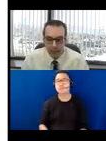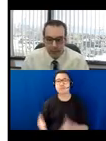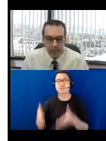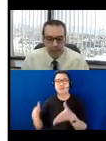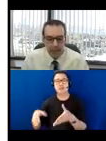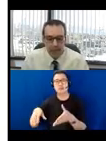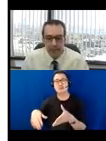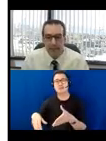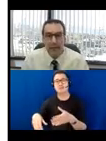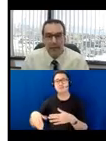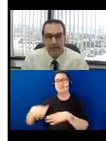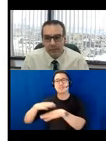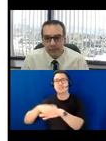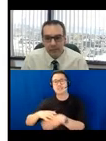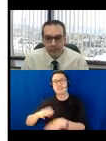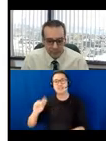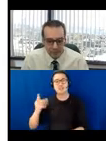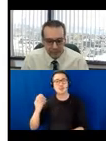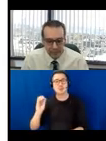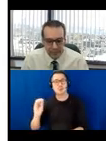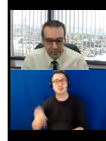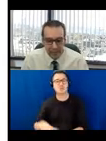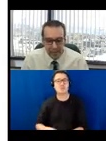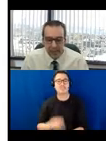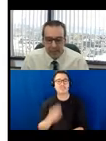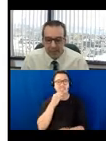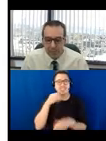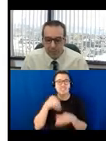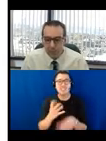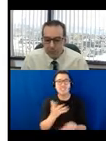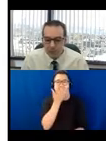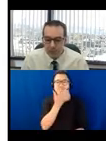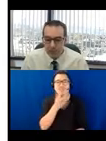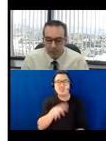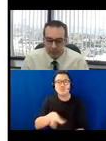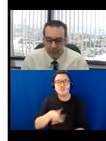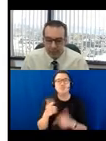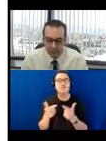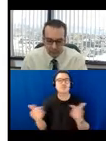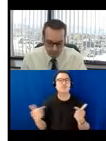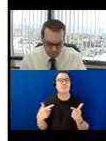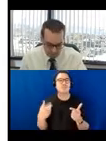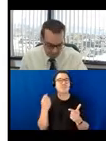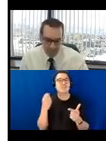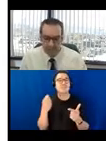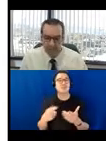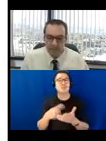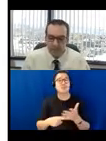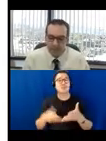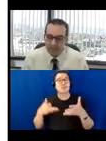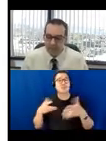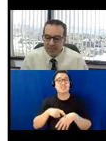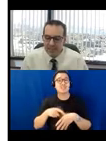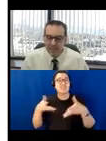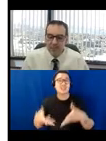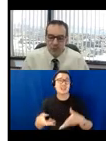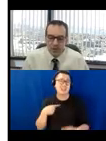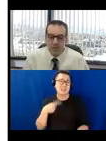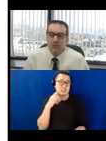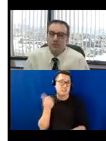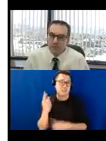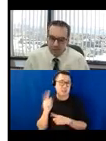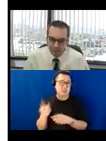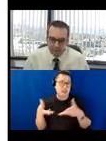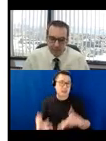the igloo dining, and dining in a field. I would like to spend most of our remaining time, although we would probably at least give 10 minutes, to answer